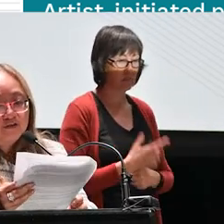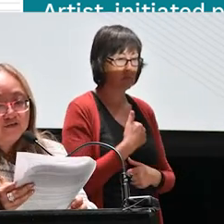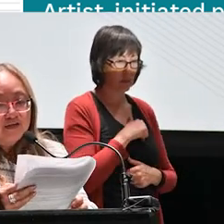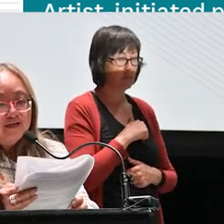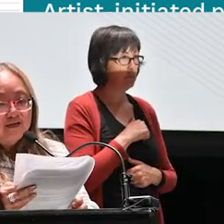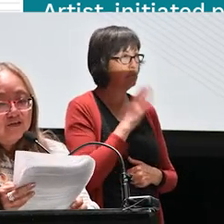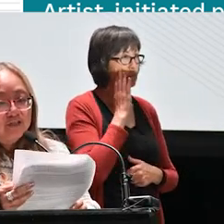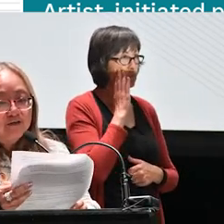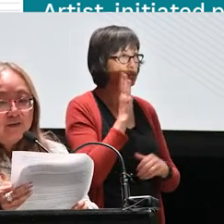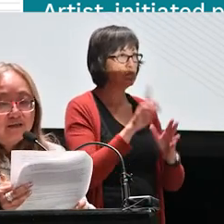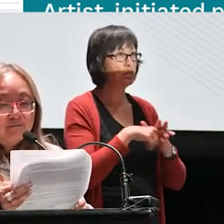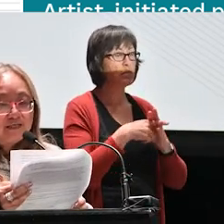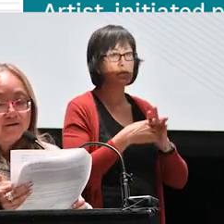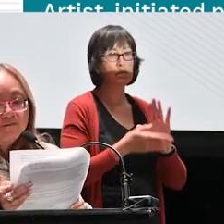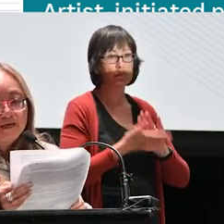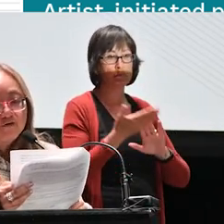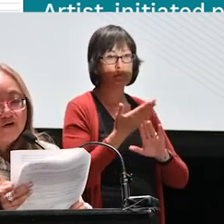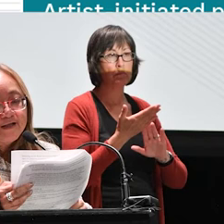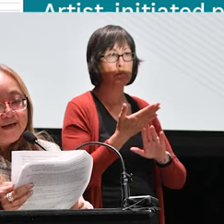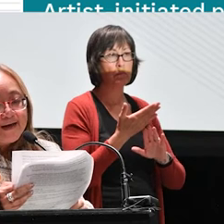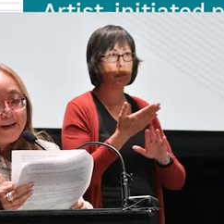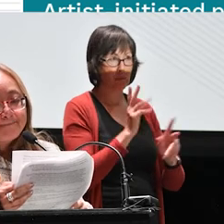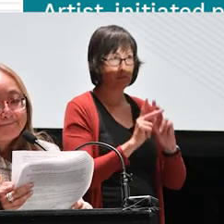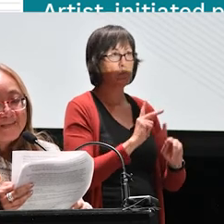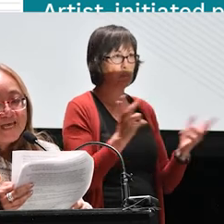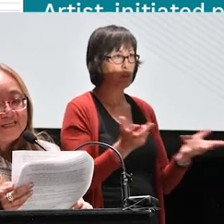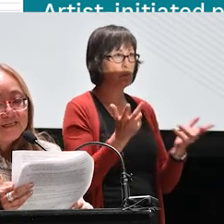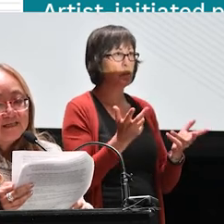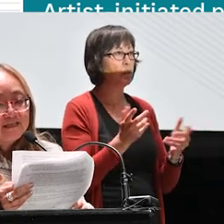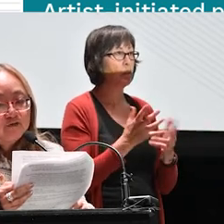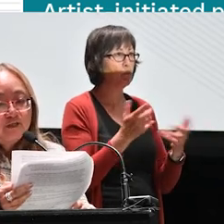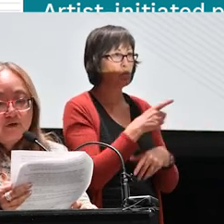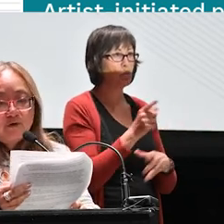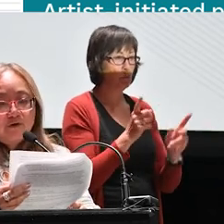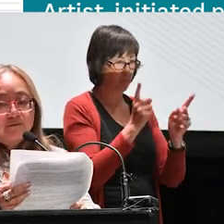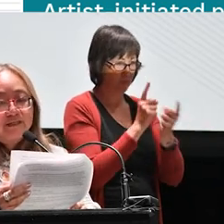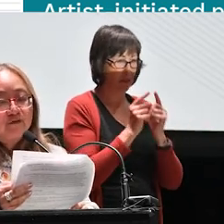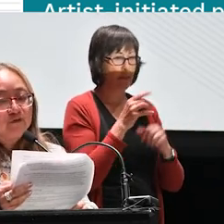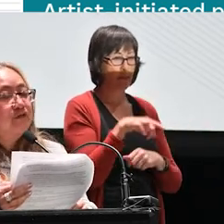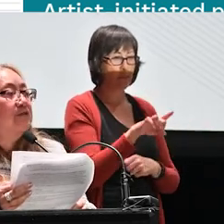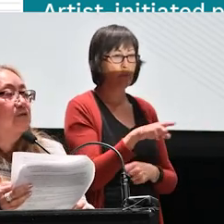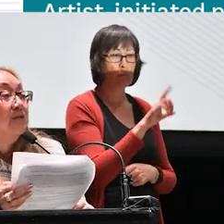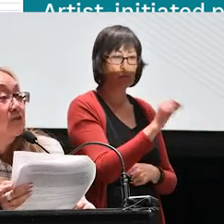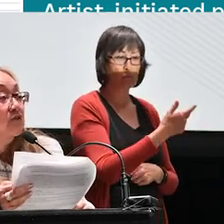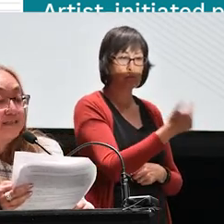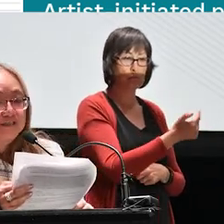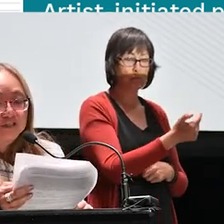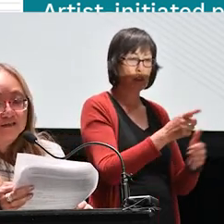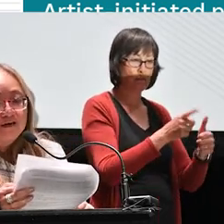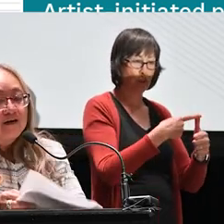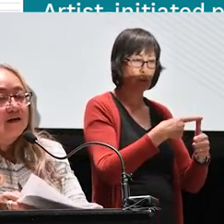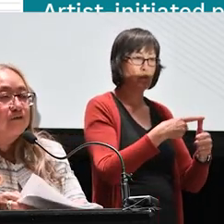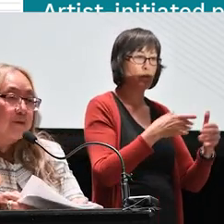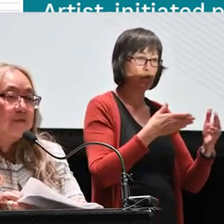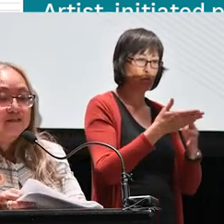are here. So I encourage you to meet them later on. And 2021, we completed the first in a three-year transition